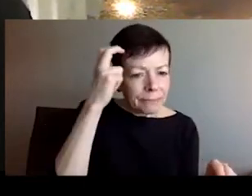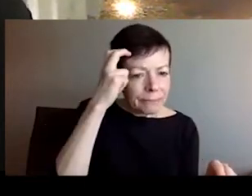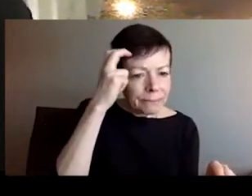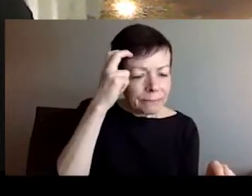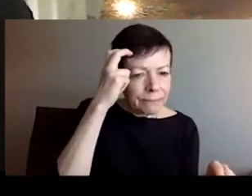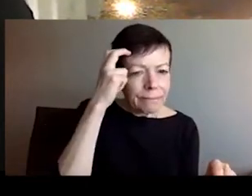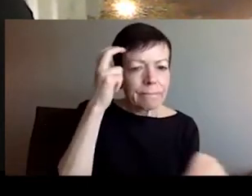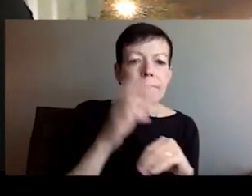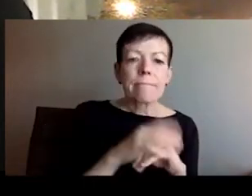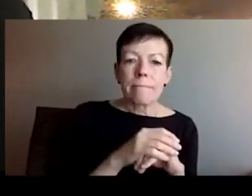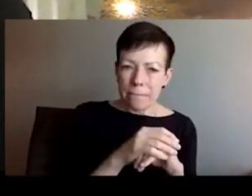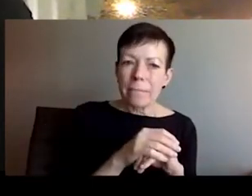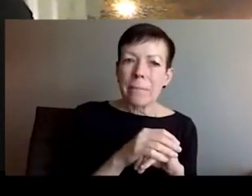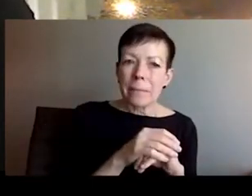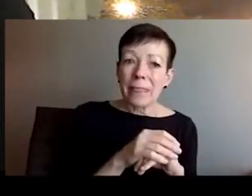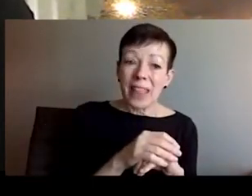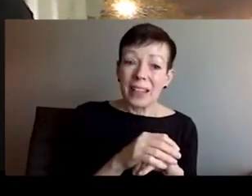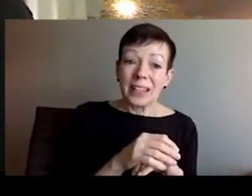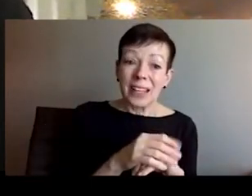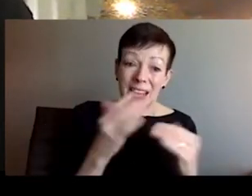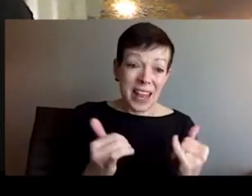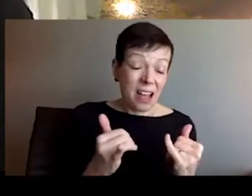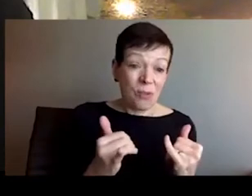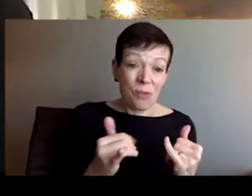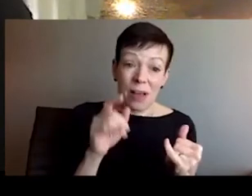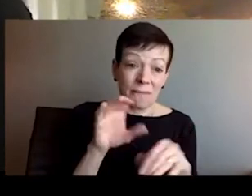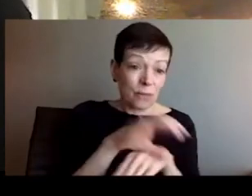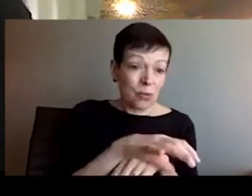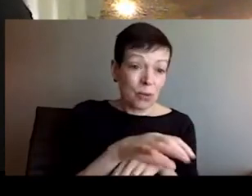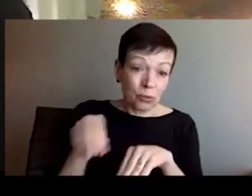development in the city in the region, which is now